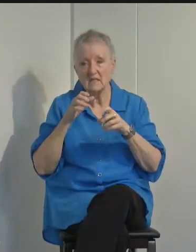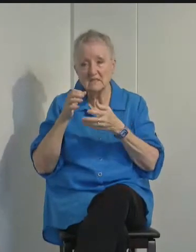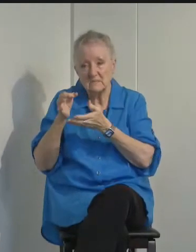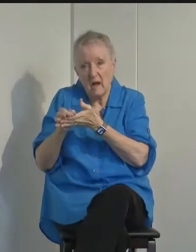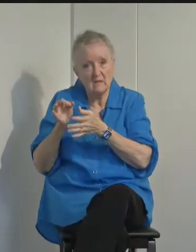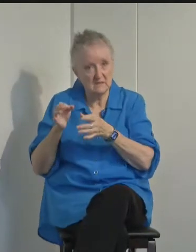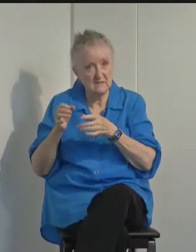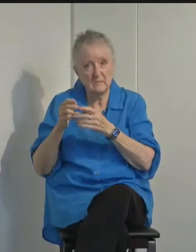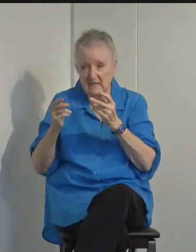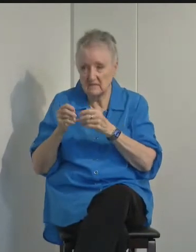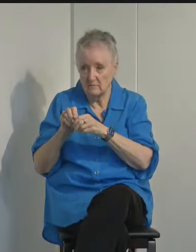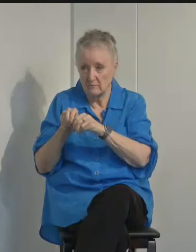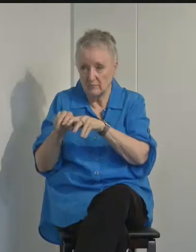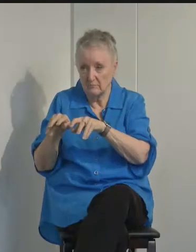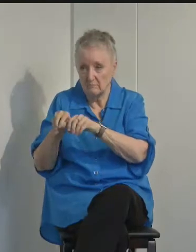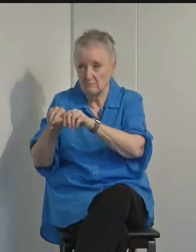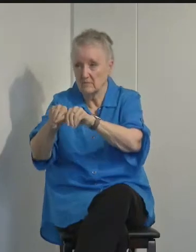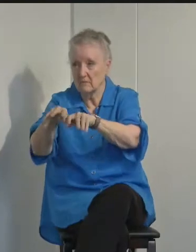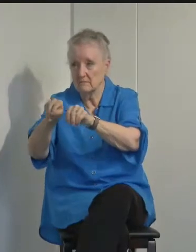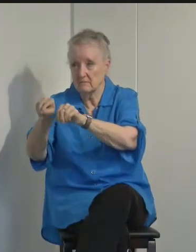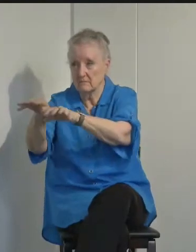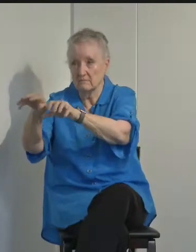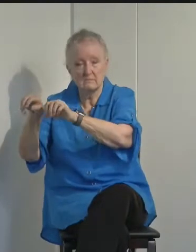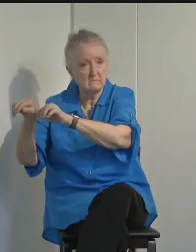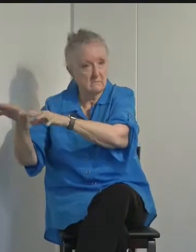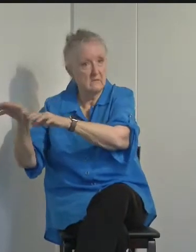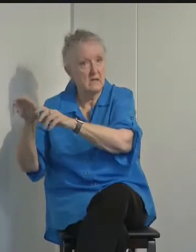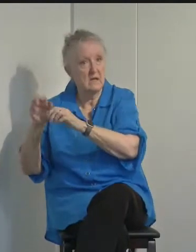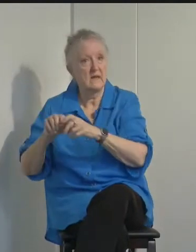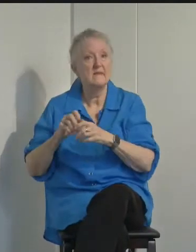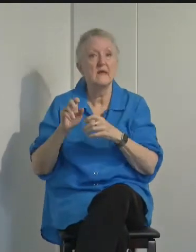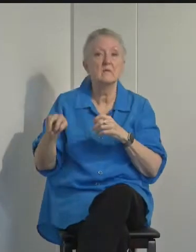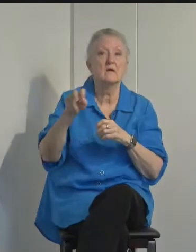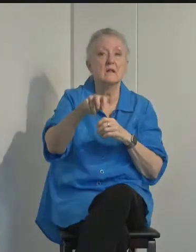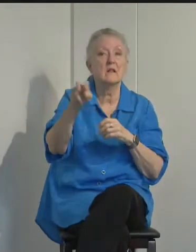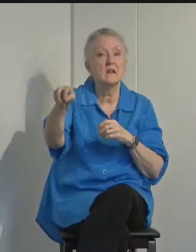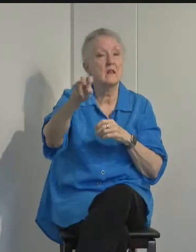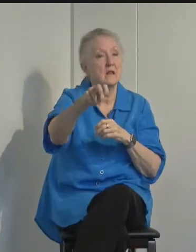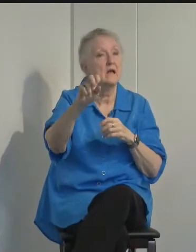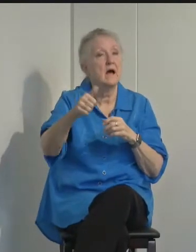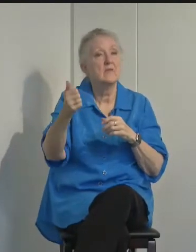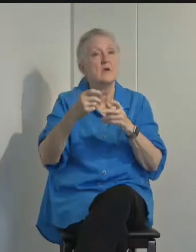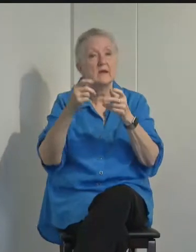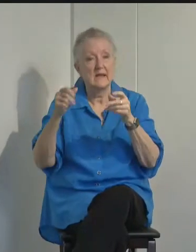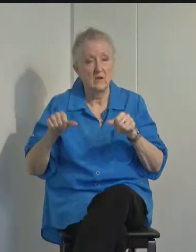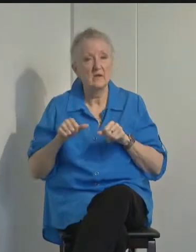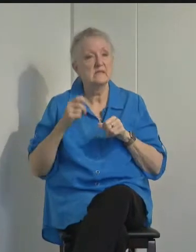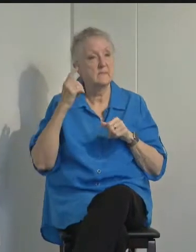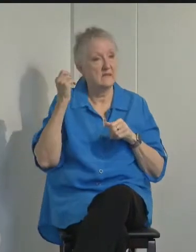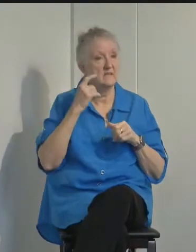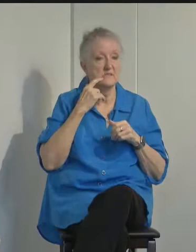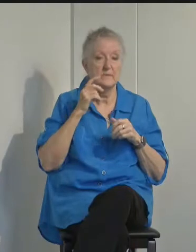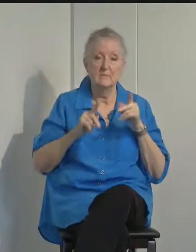spread to other areas by means of travel, family visits, and household gatherings.